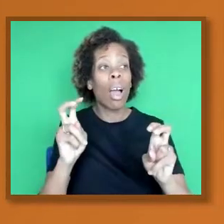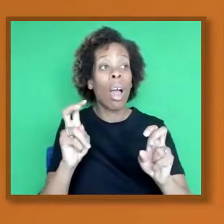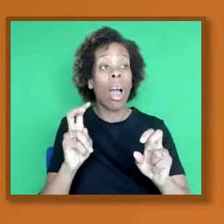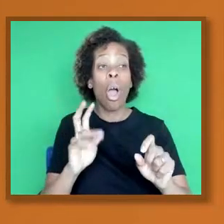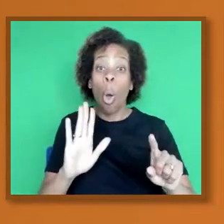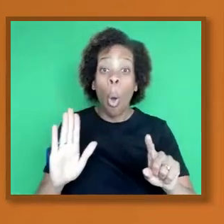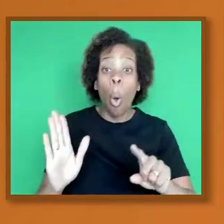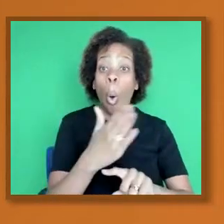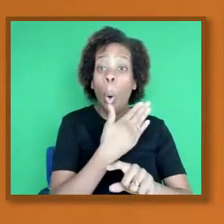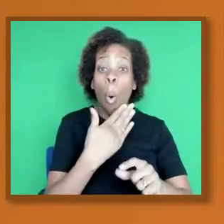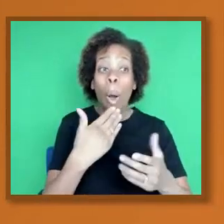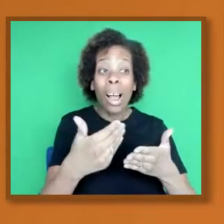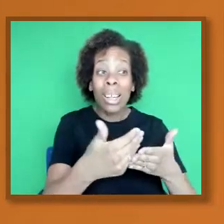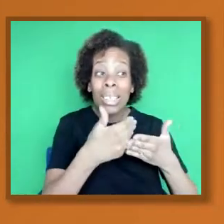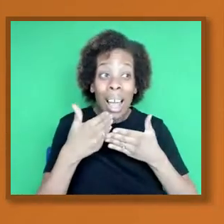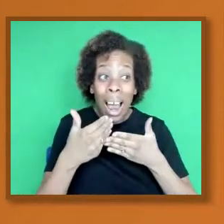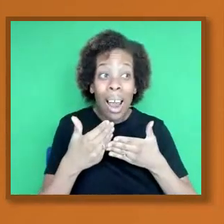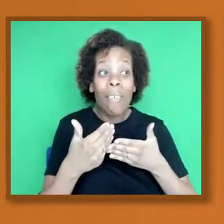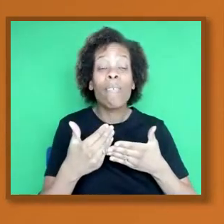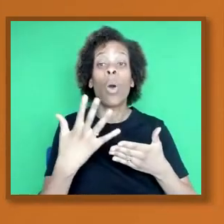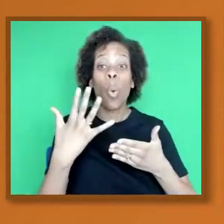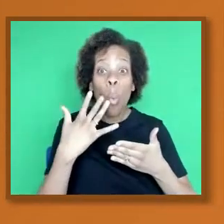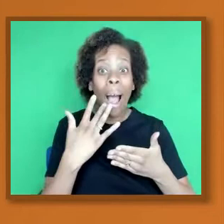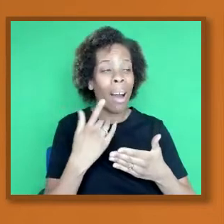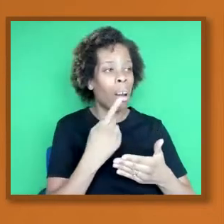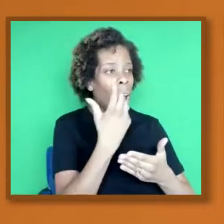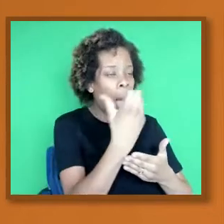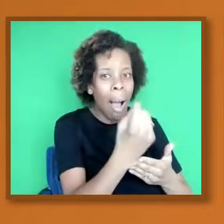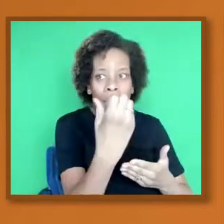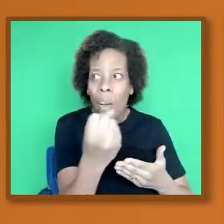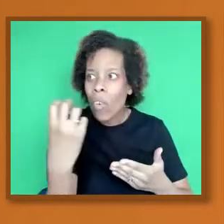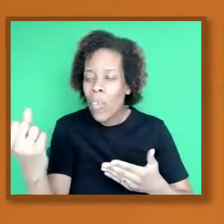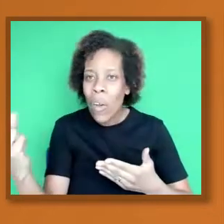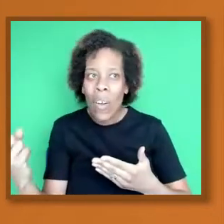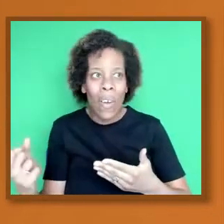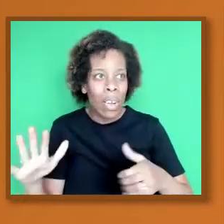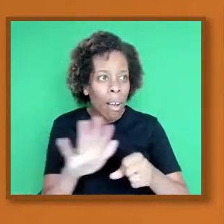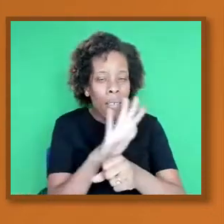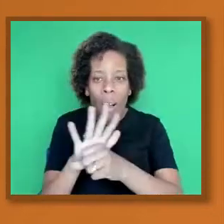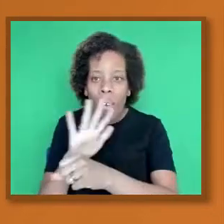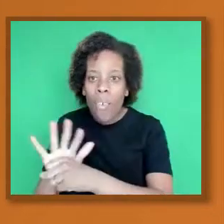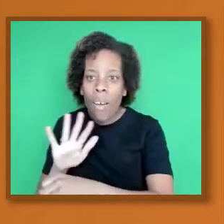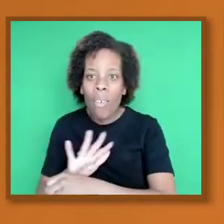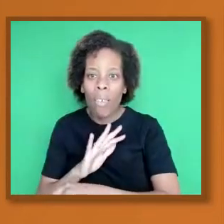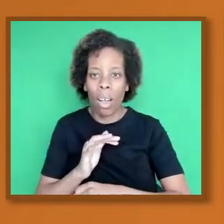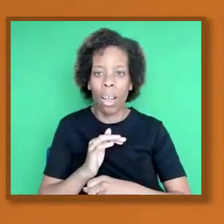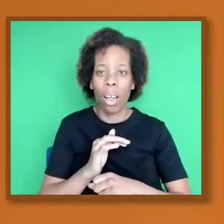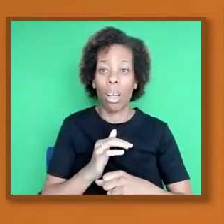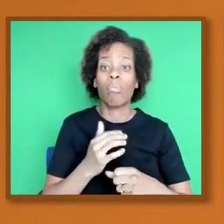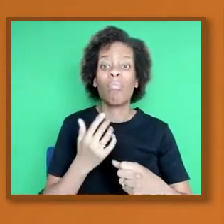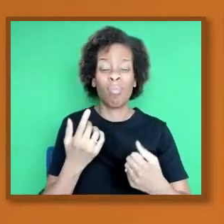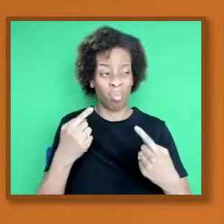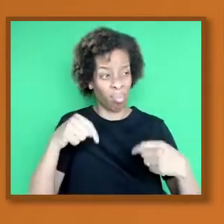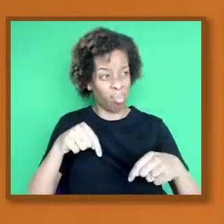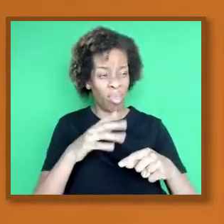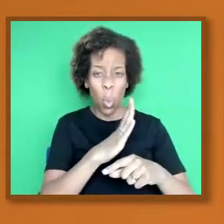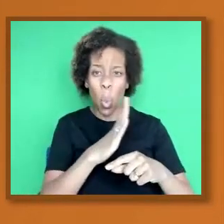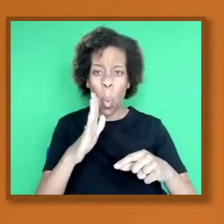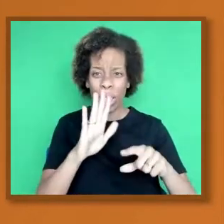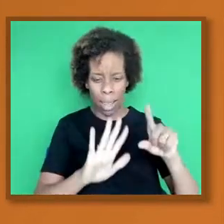you look at the evidence, you look at how Western Hemisphere governments are hoarding vaccines.